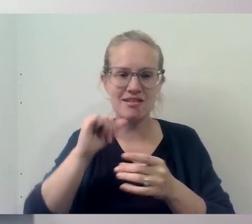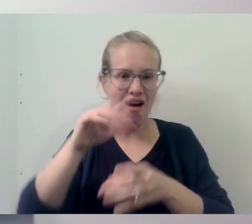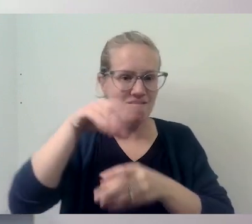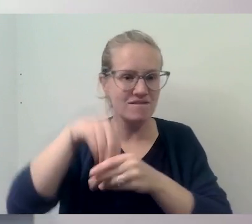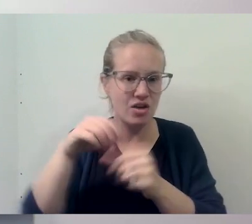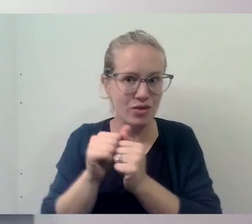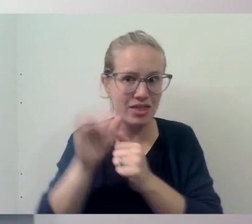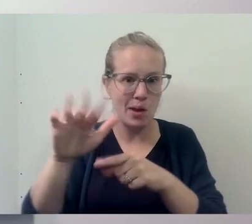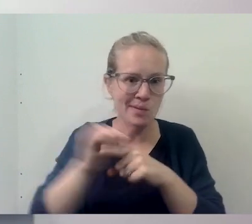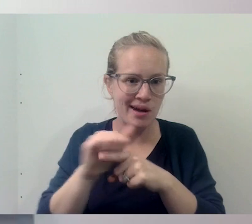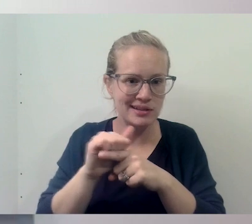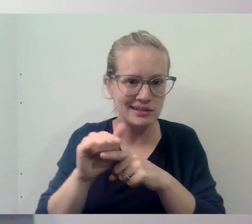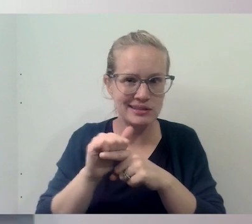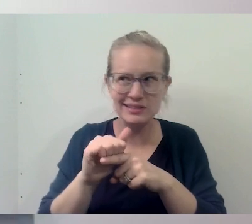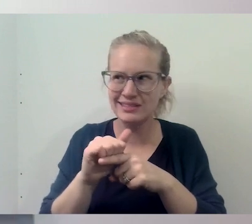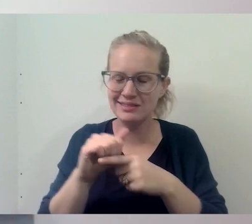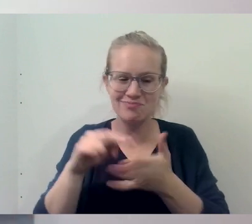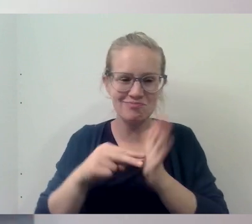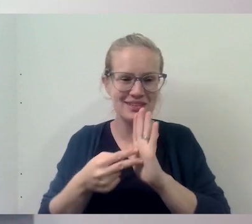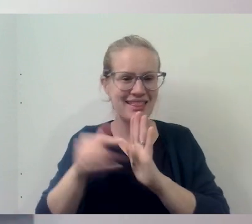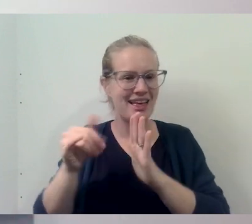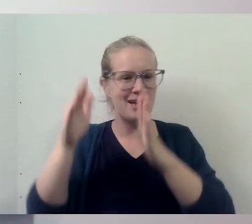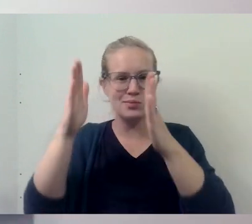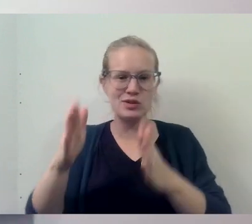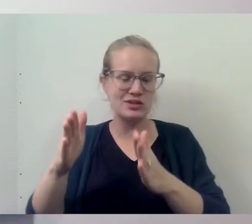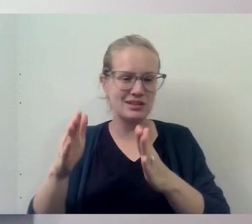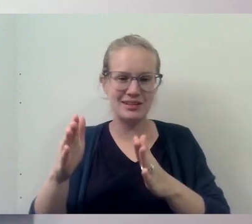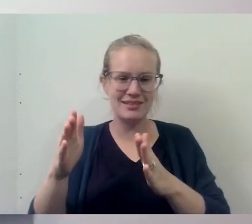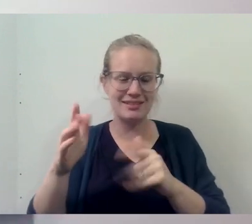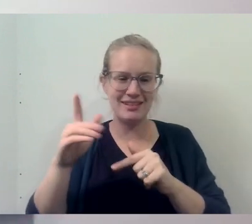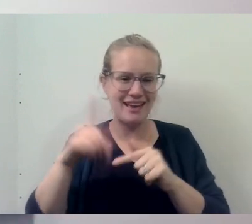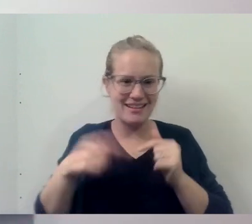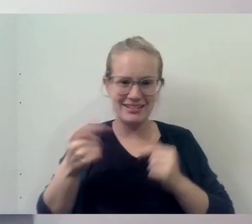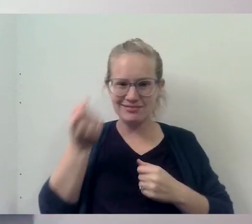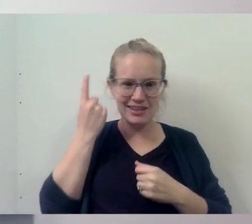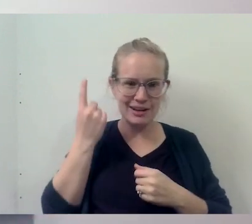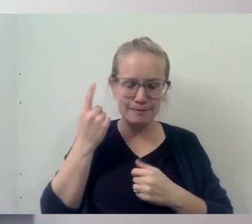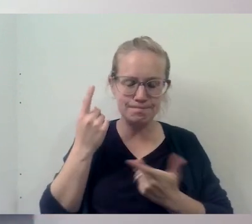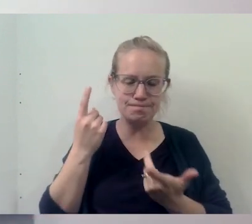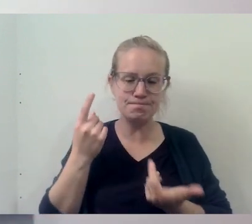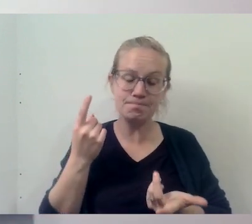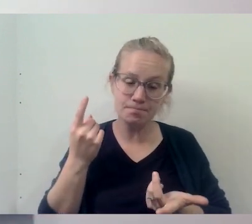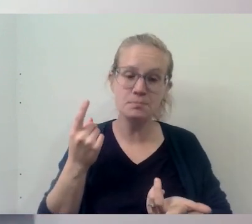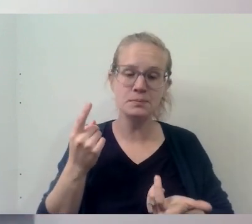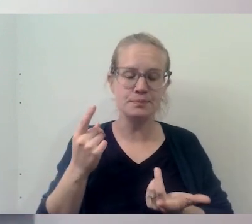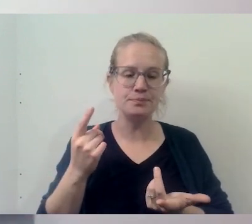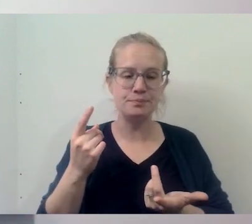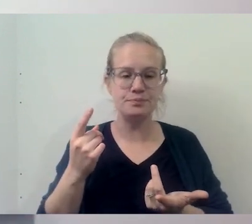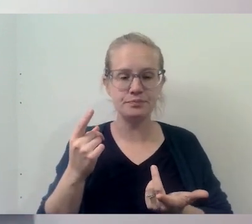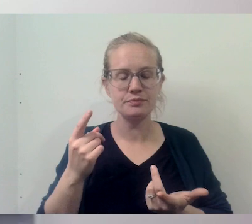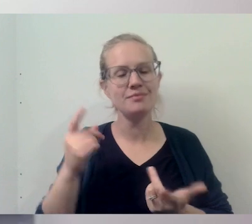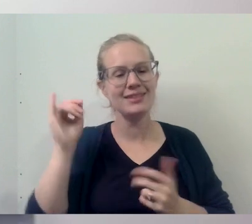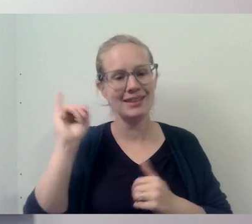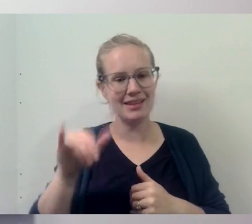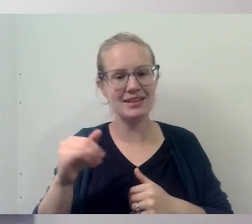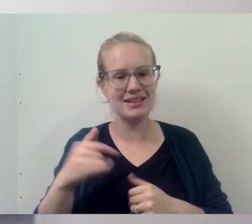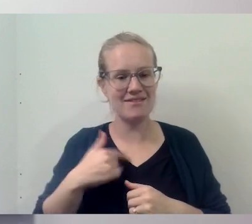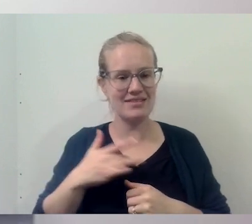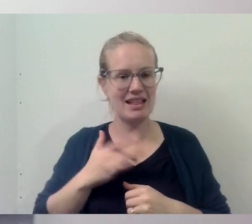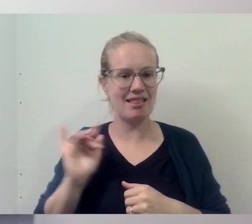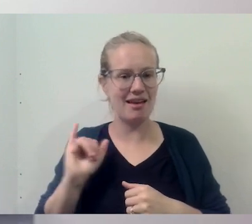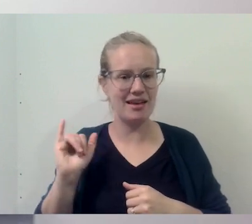um, may not have that. Um, and so there, I think, uh, that's where I feel like, uh,